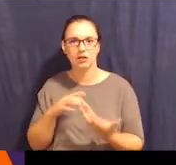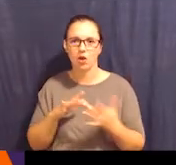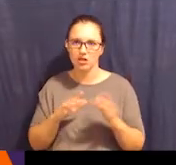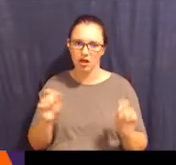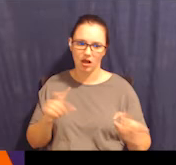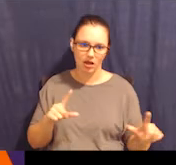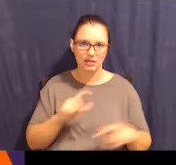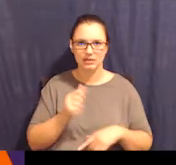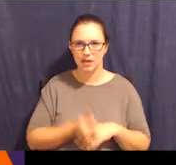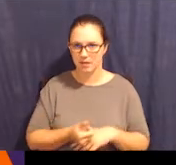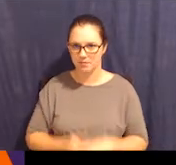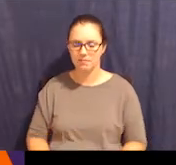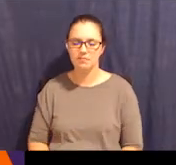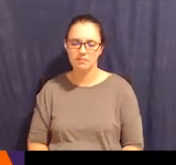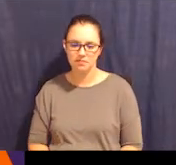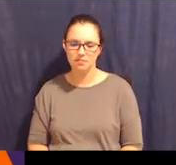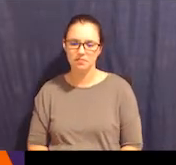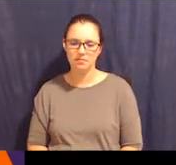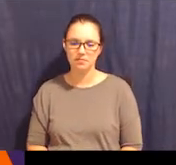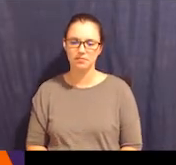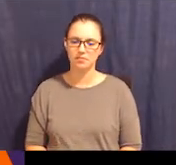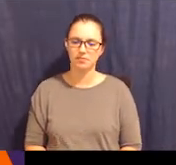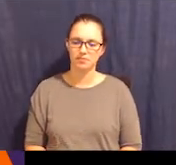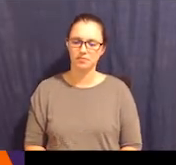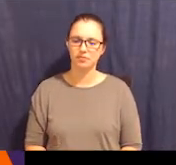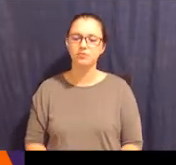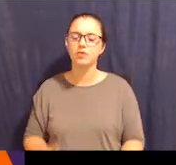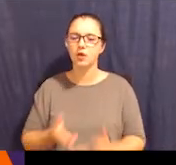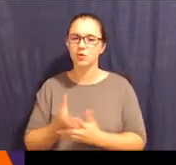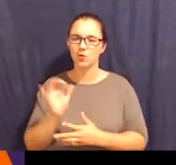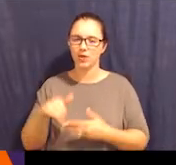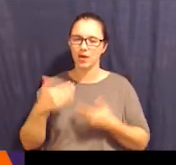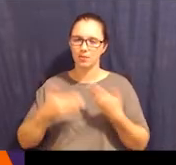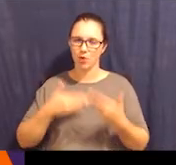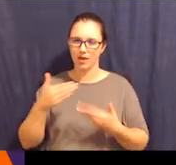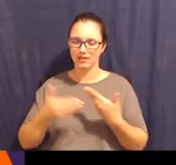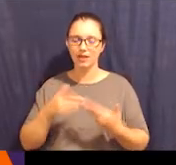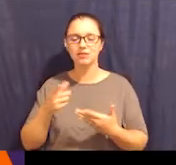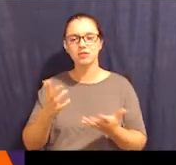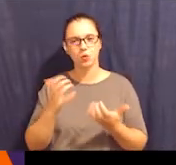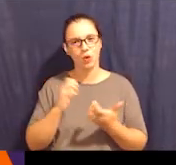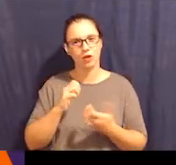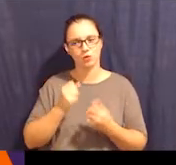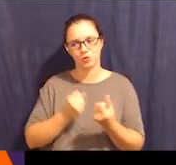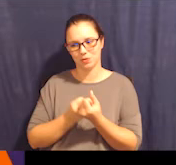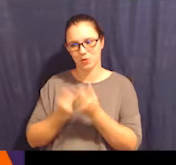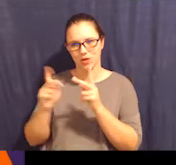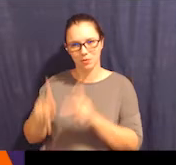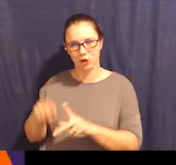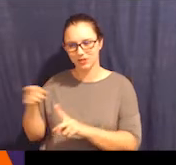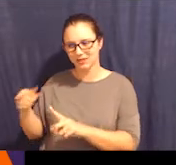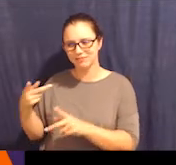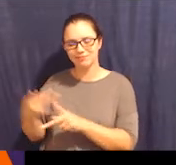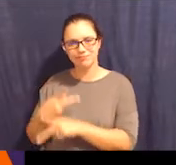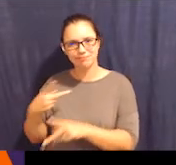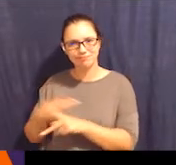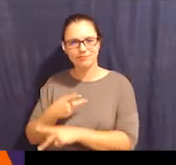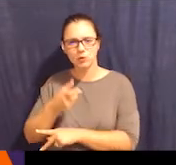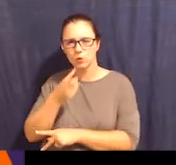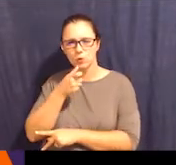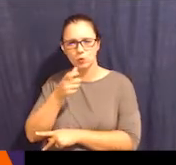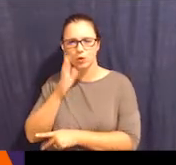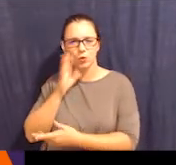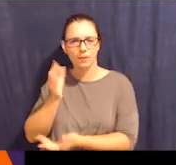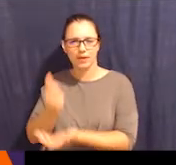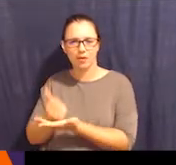me go online and set that up. So through that process, you want to support the person and figuring out